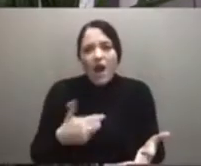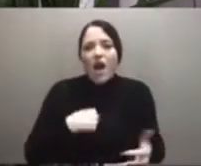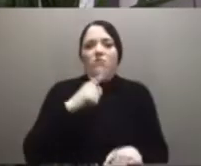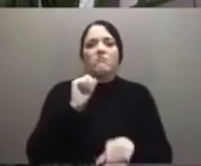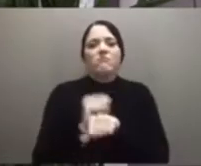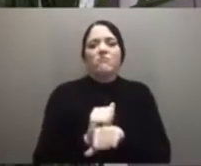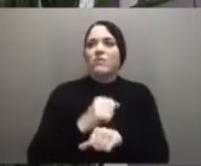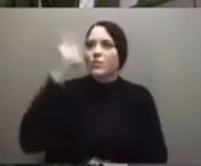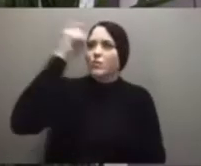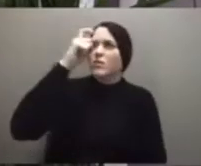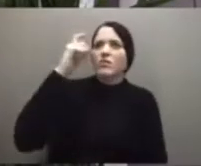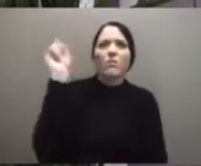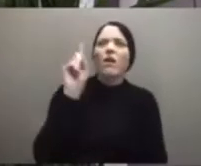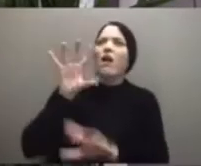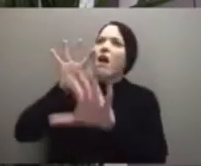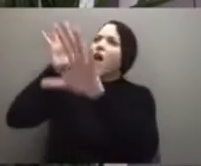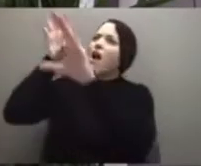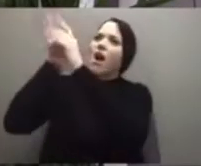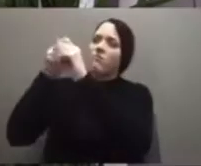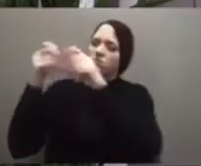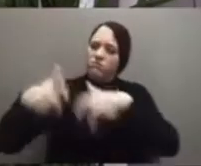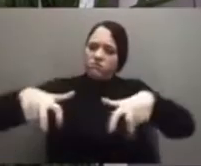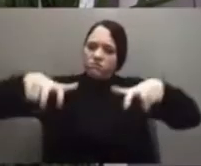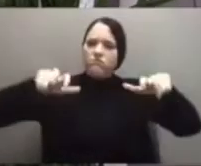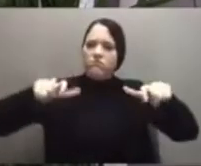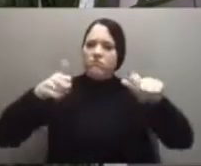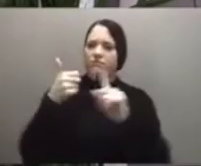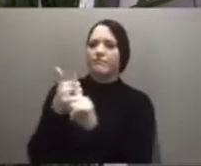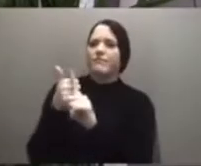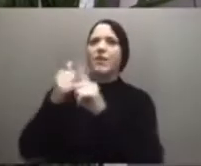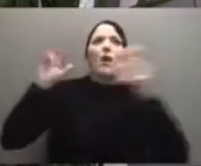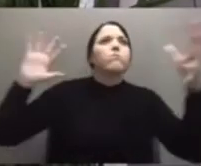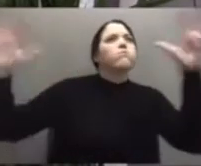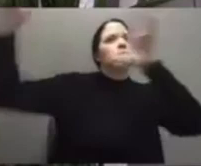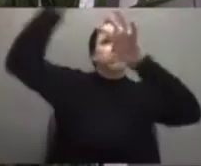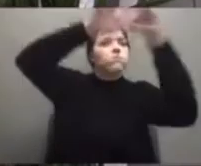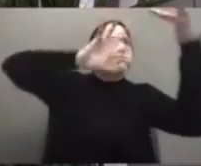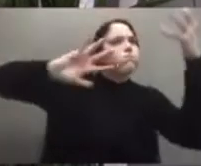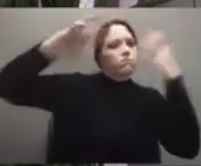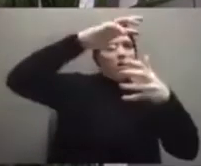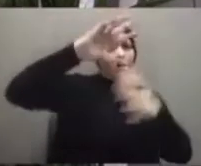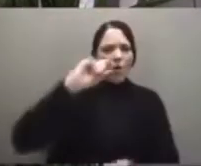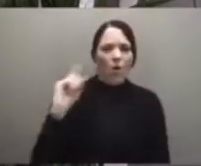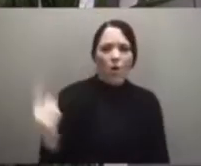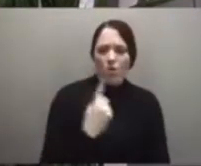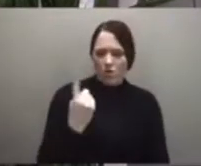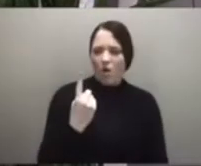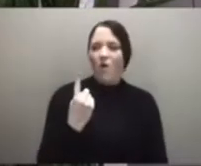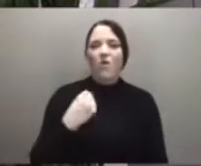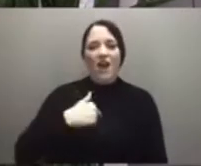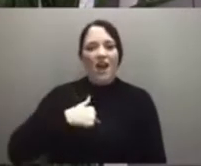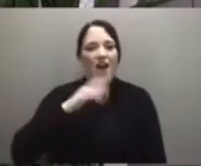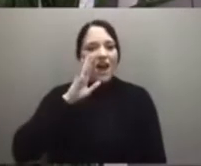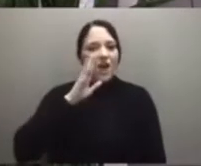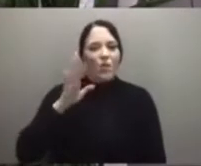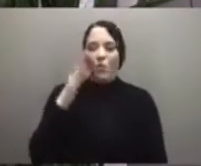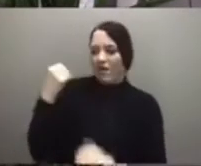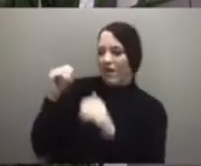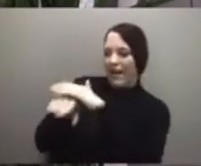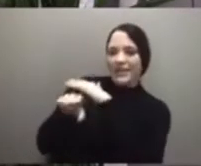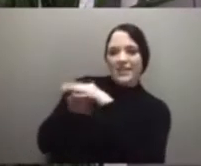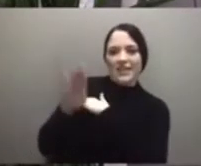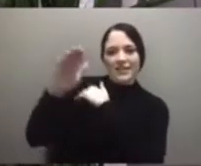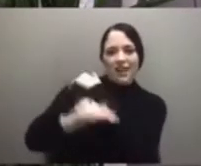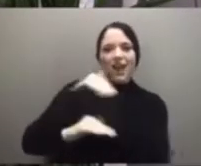my throne was in a pillar of cloud. Alone, I compassed the vault of heaven and traversed the